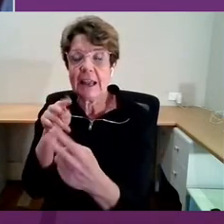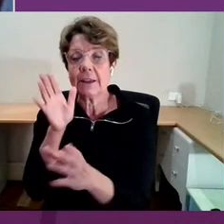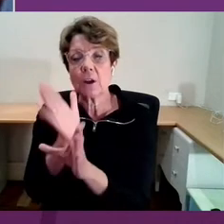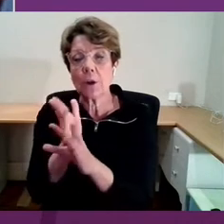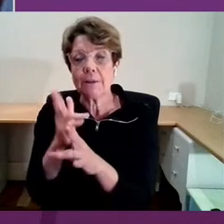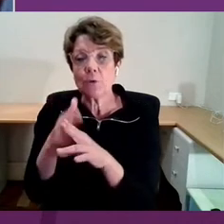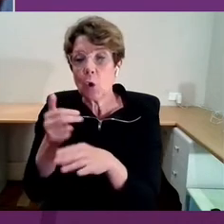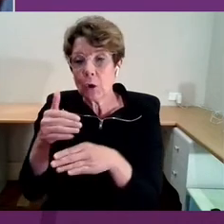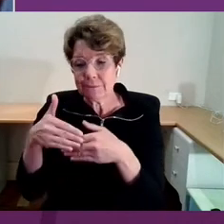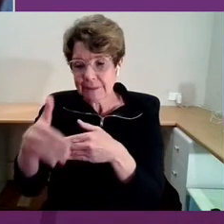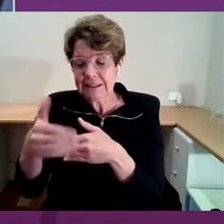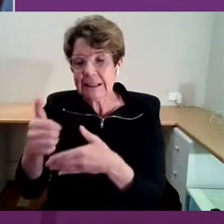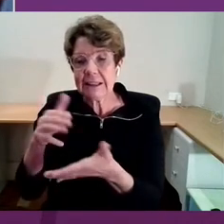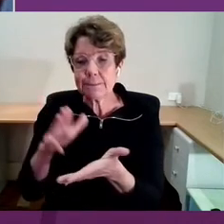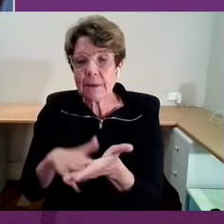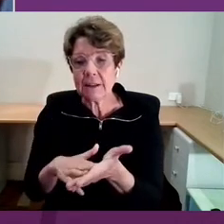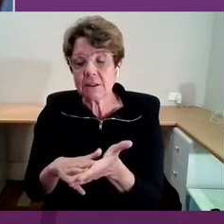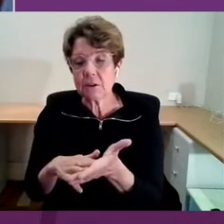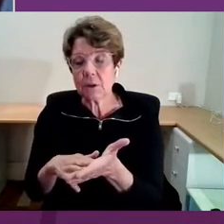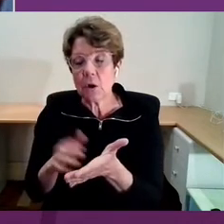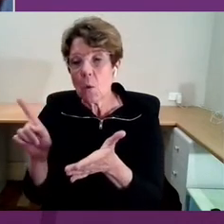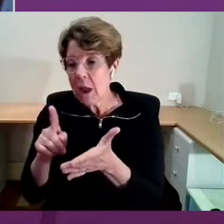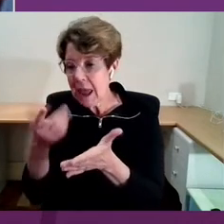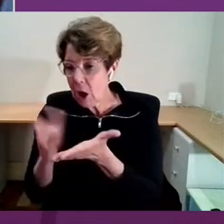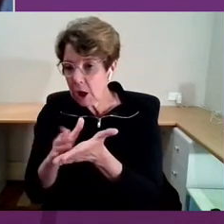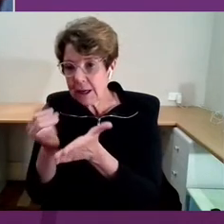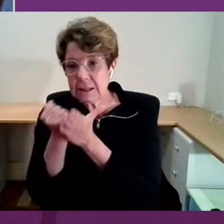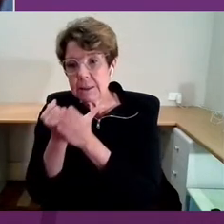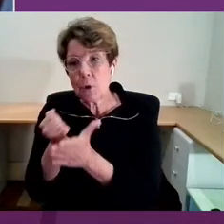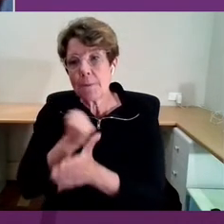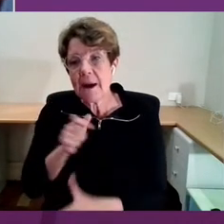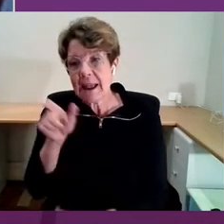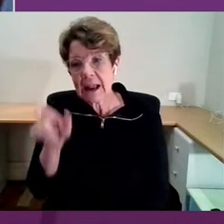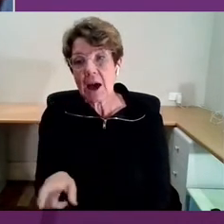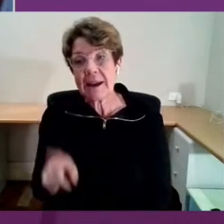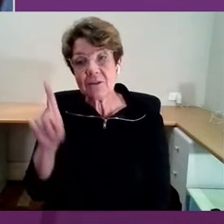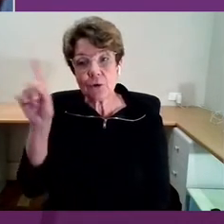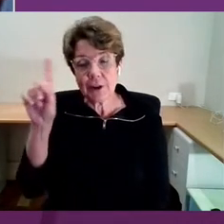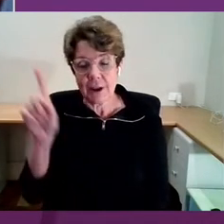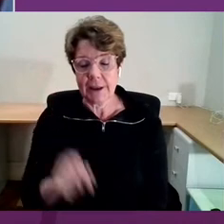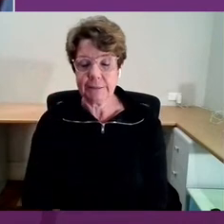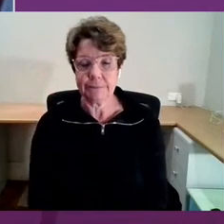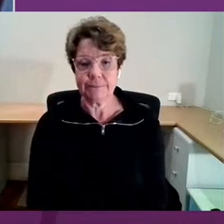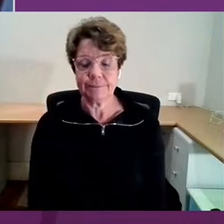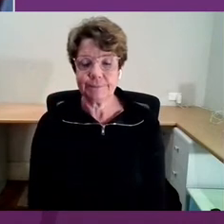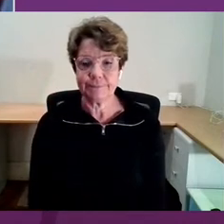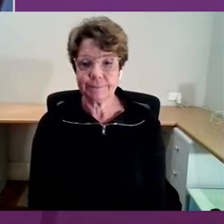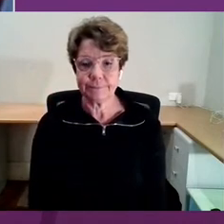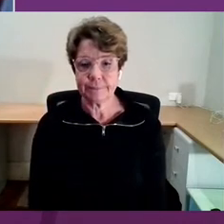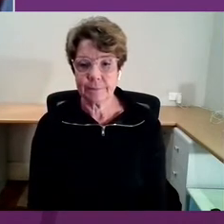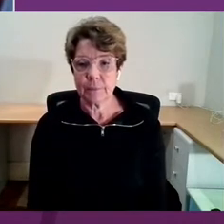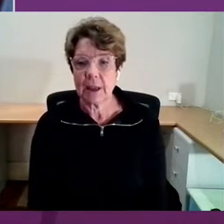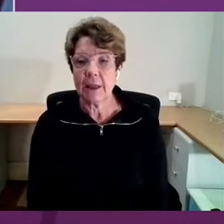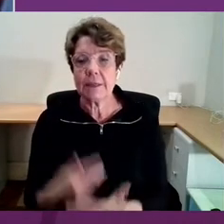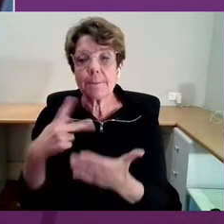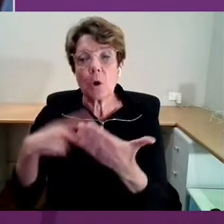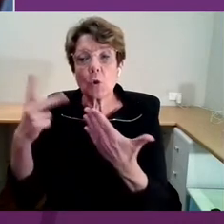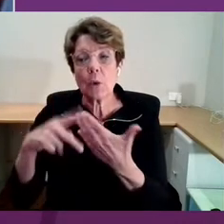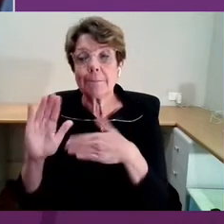sort of things can I wrap around my client today? In the program that I was working in and